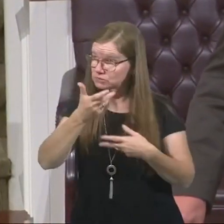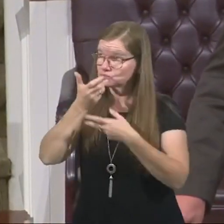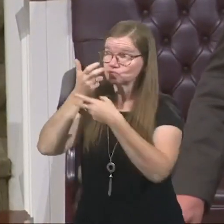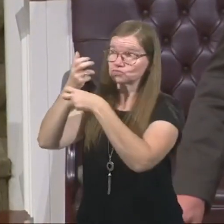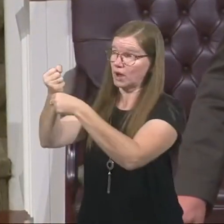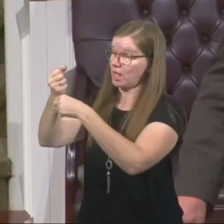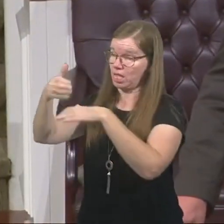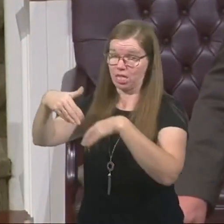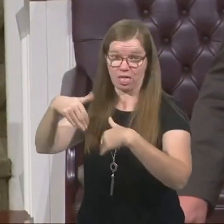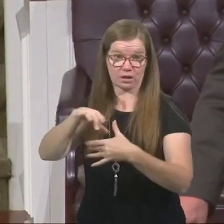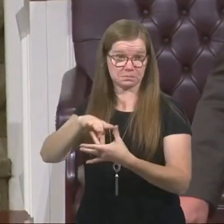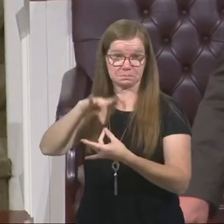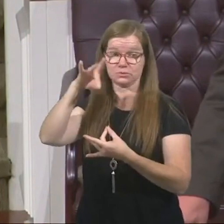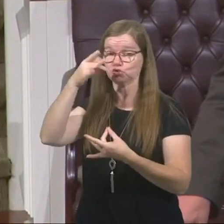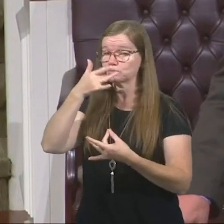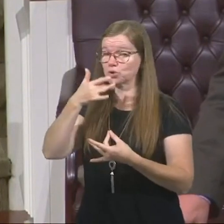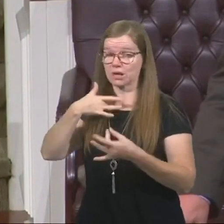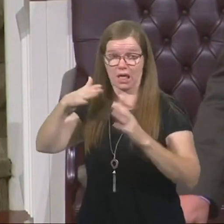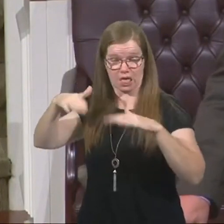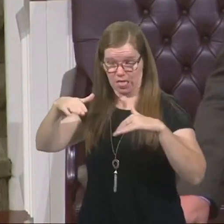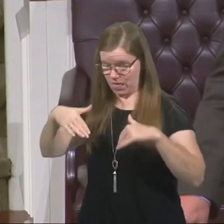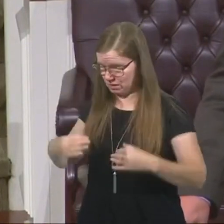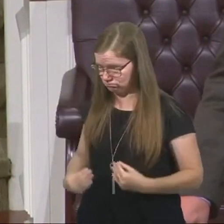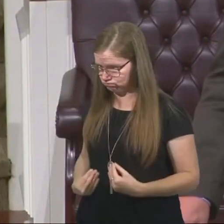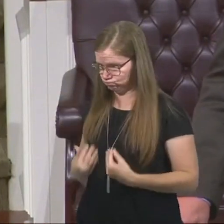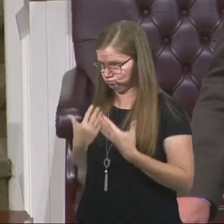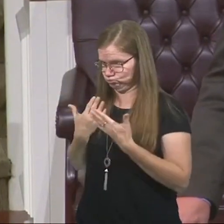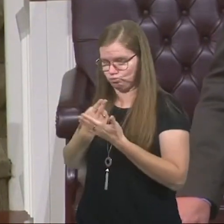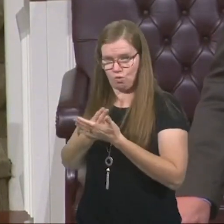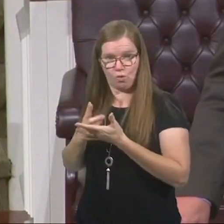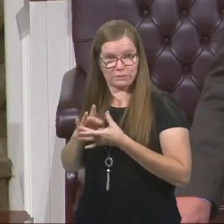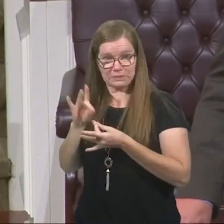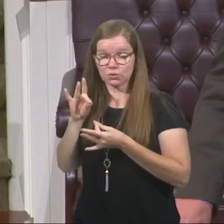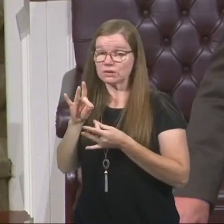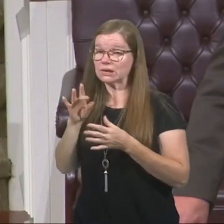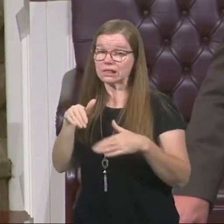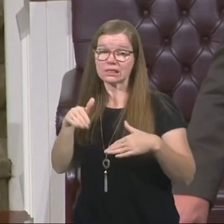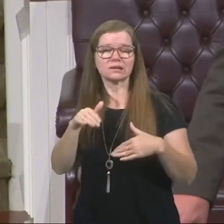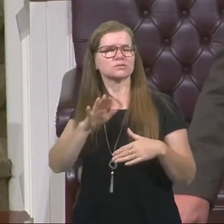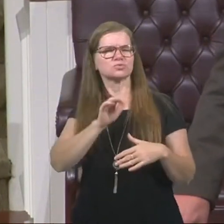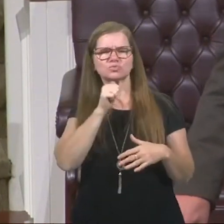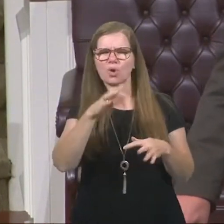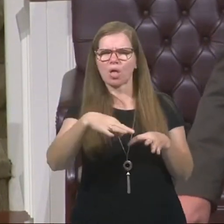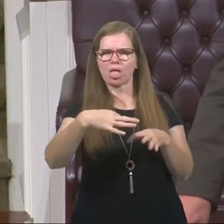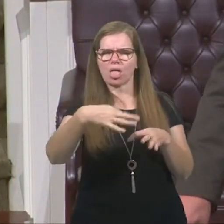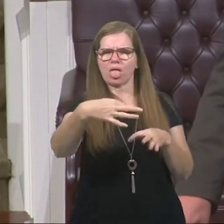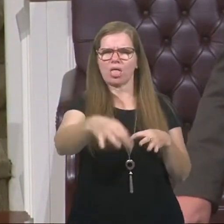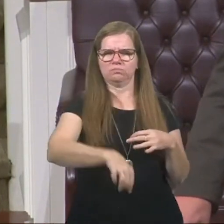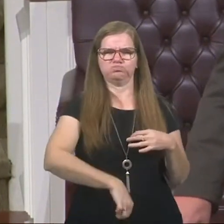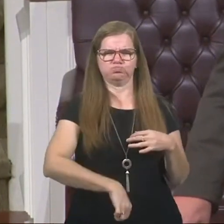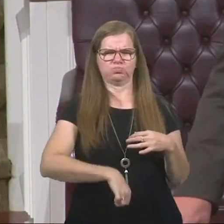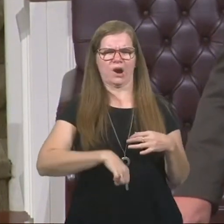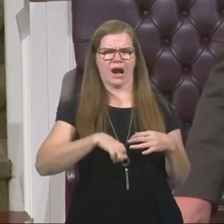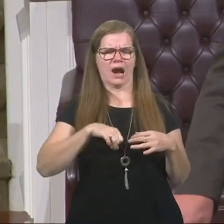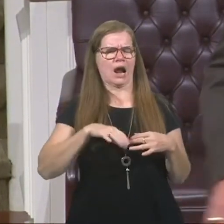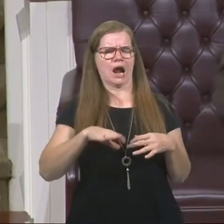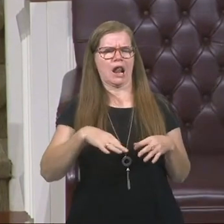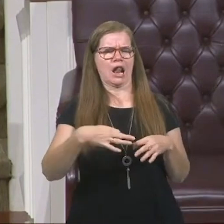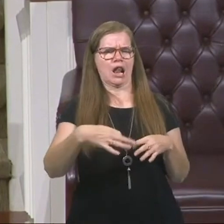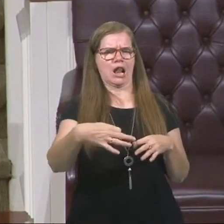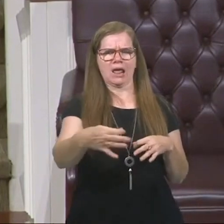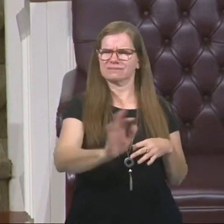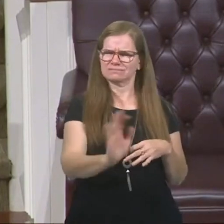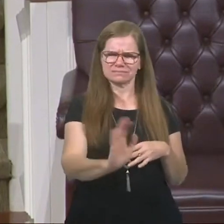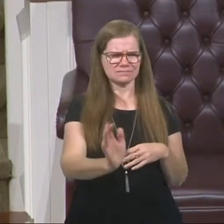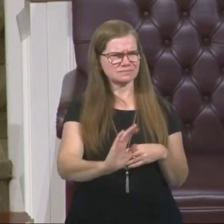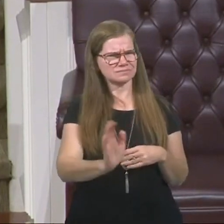spiritual birthday, you've not yet been quickened by the Holy Spirit of God, don't let pride and procrastination keep you from doing that. That's